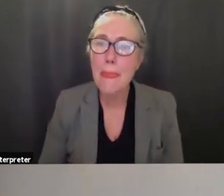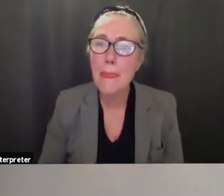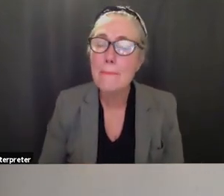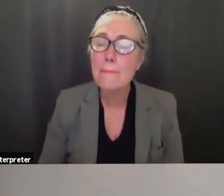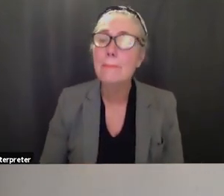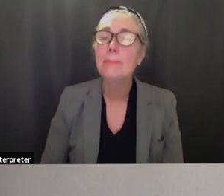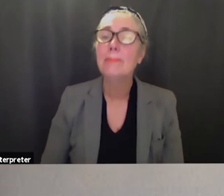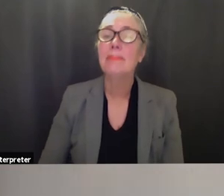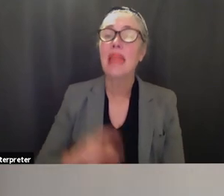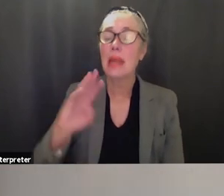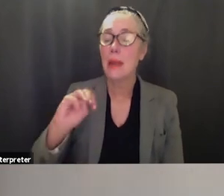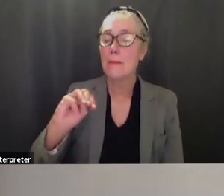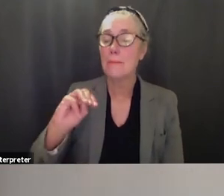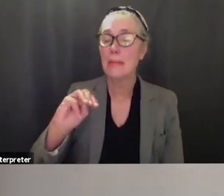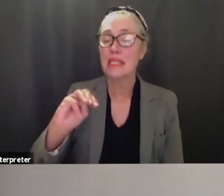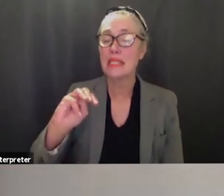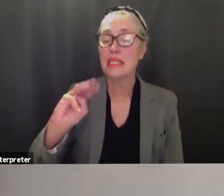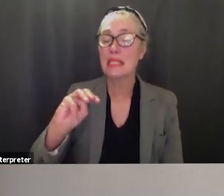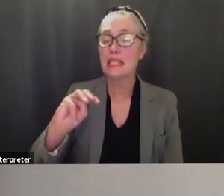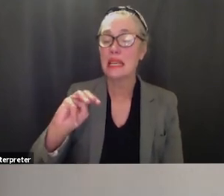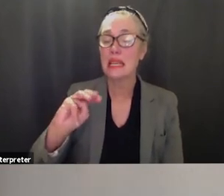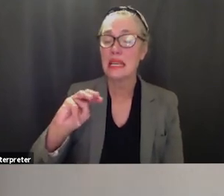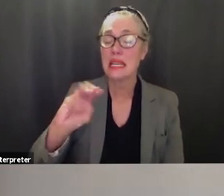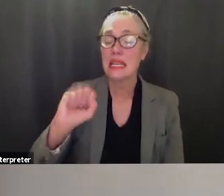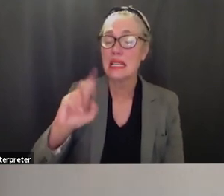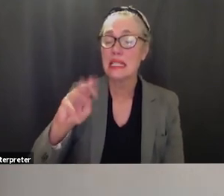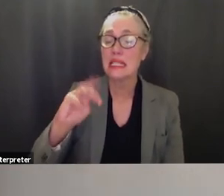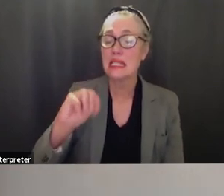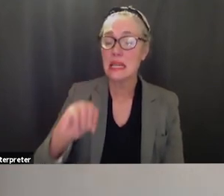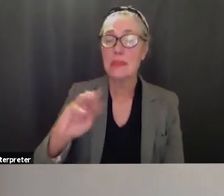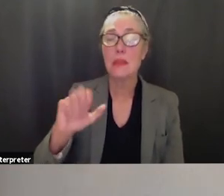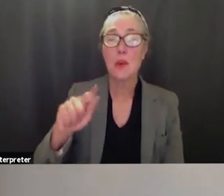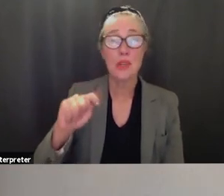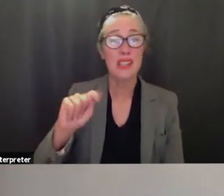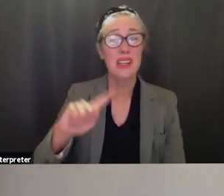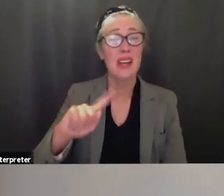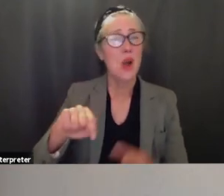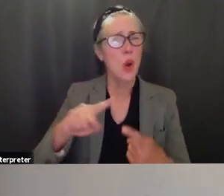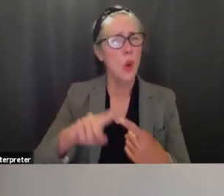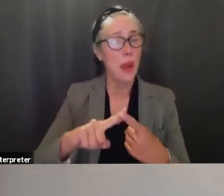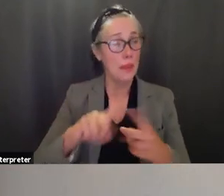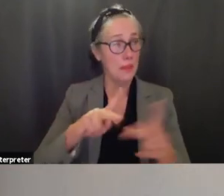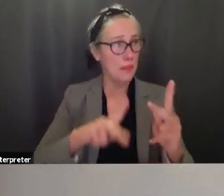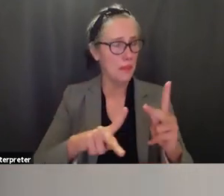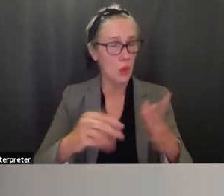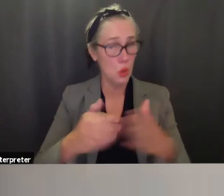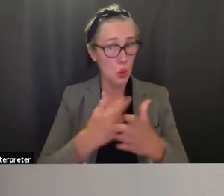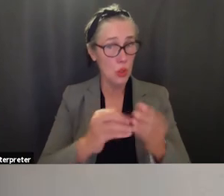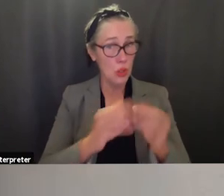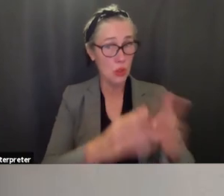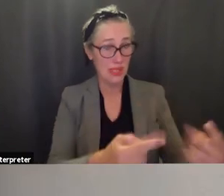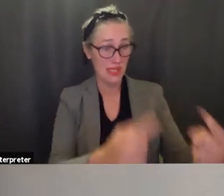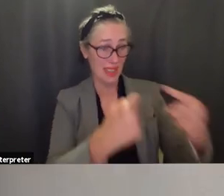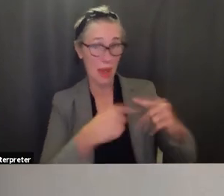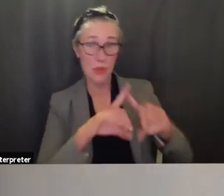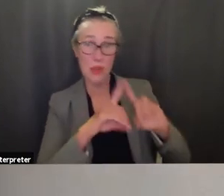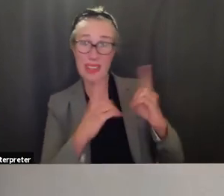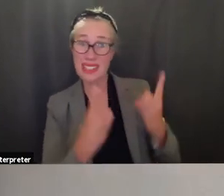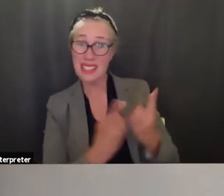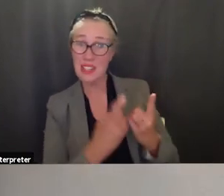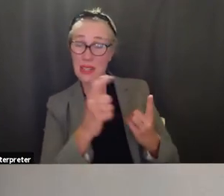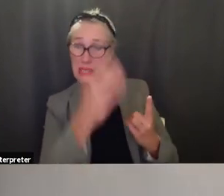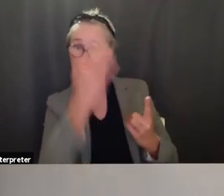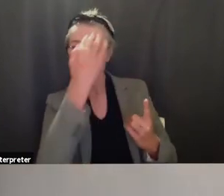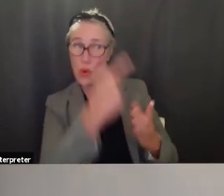this is that it sets the expectation as students are coming into this district what is expected of them and how we're going to treat and support them and i think that